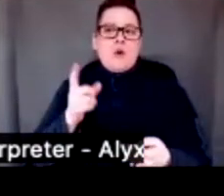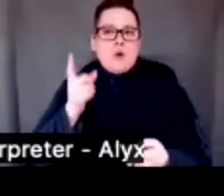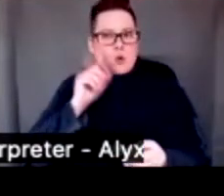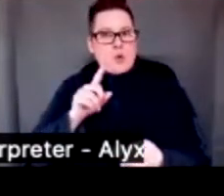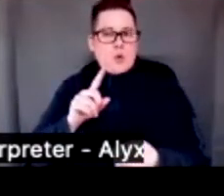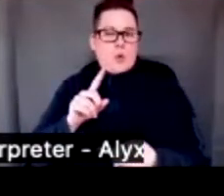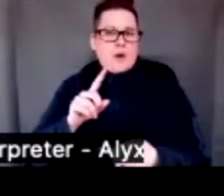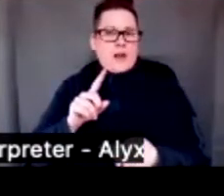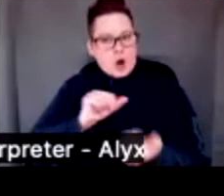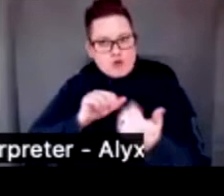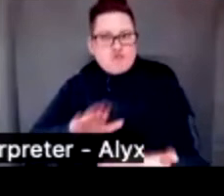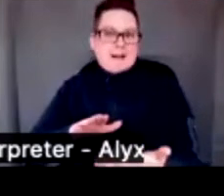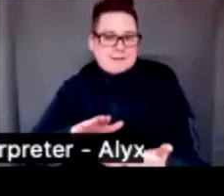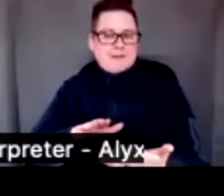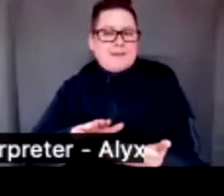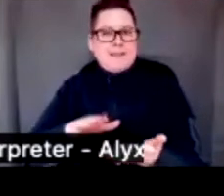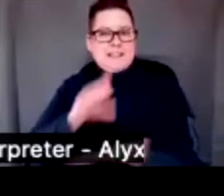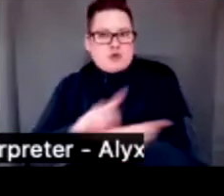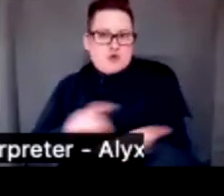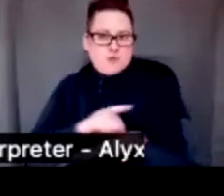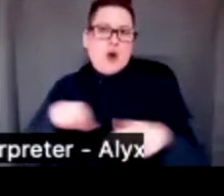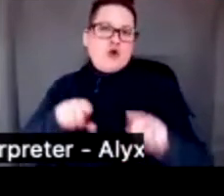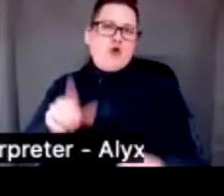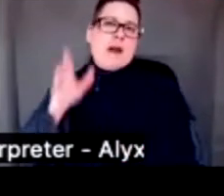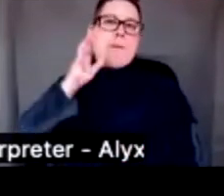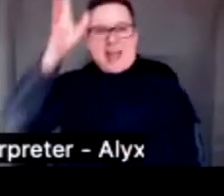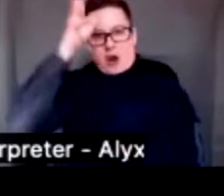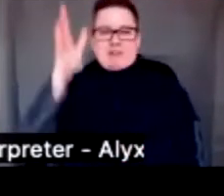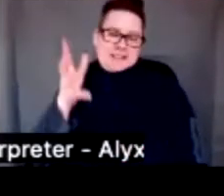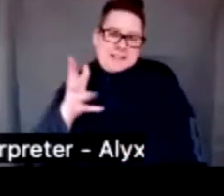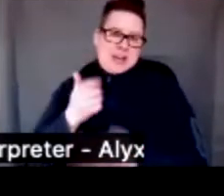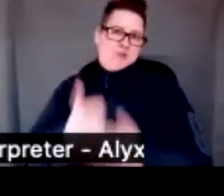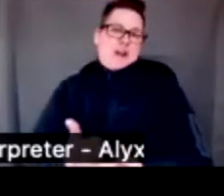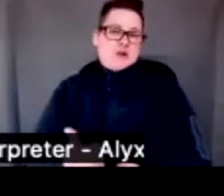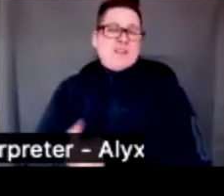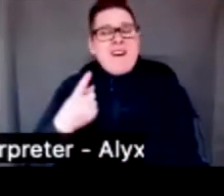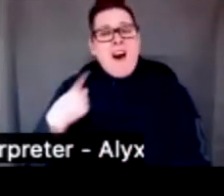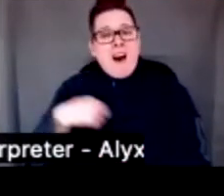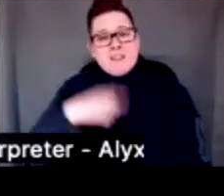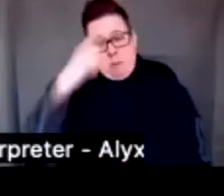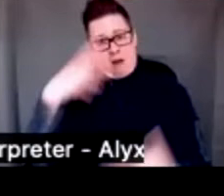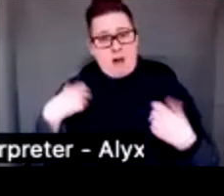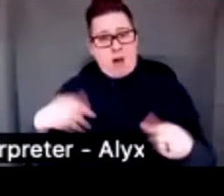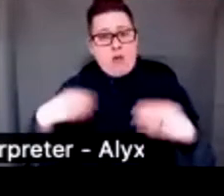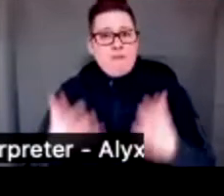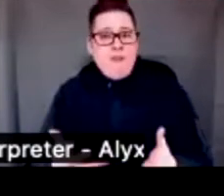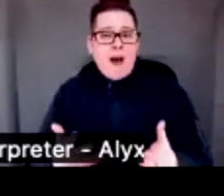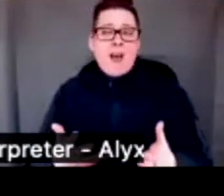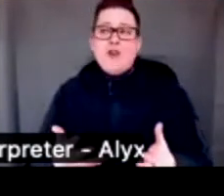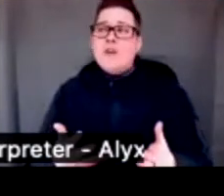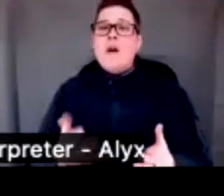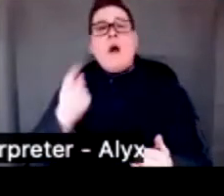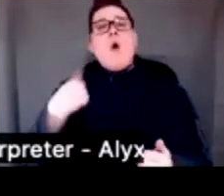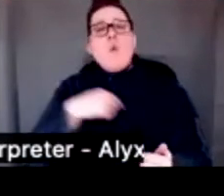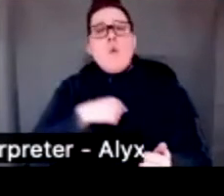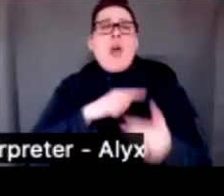Discrimination in Evidence-Based Parenting Interventions. Because as mental health providers, one of the challenges we face is we apply